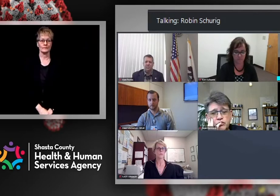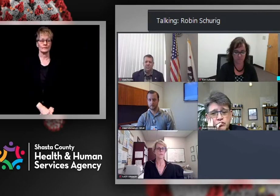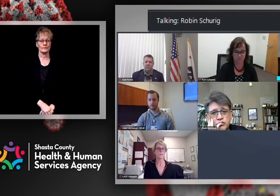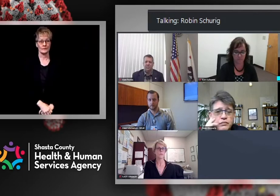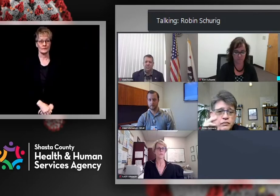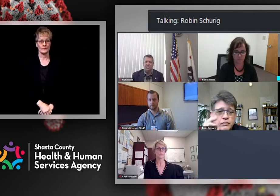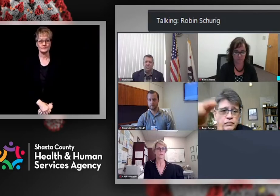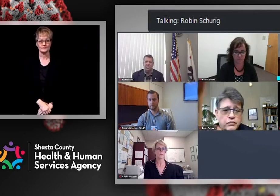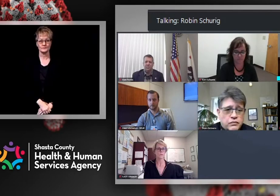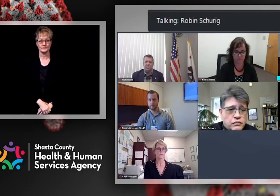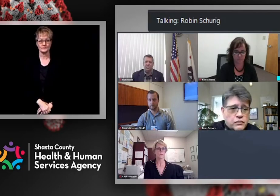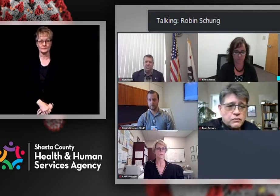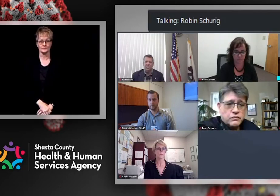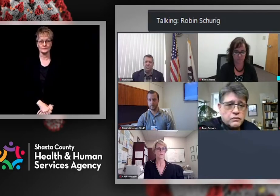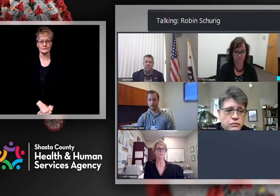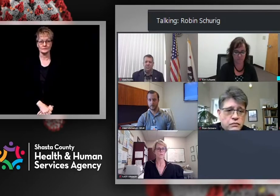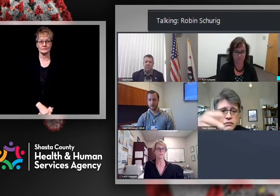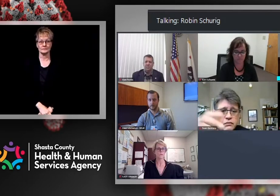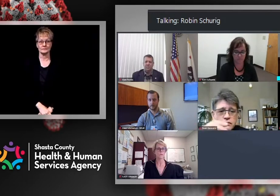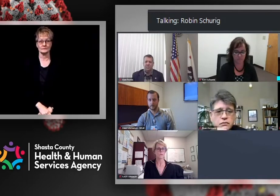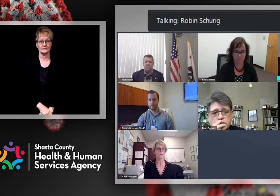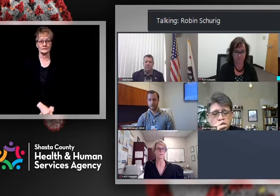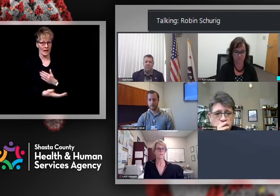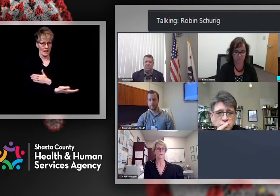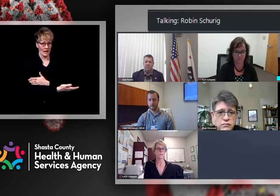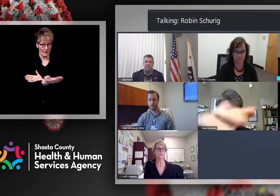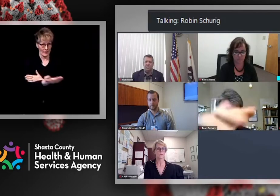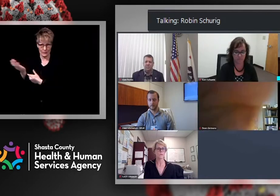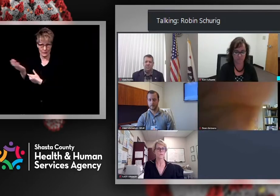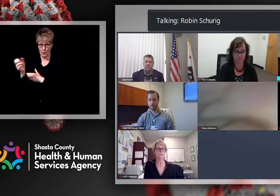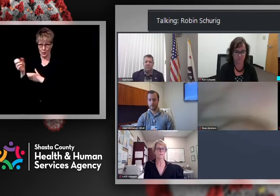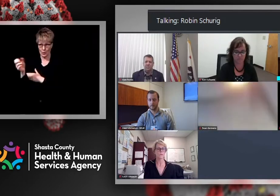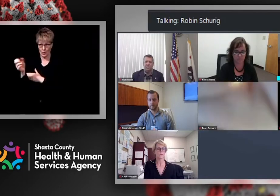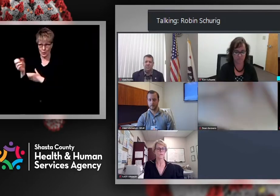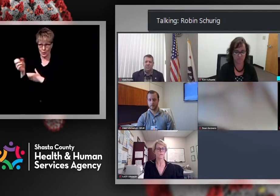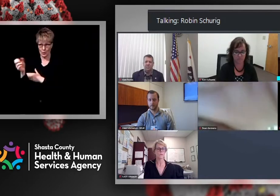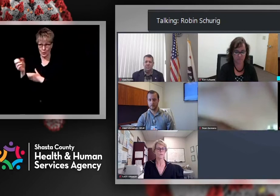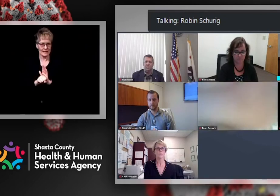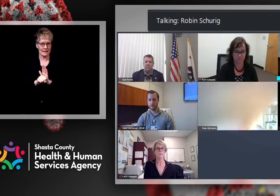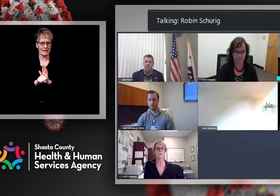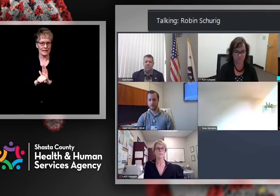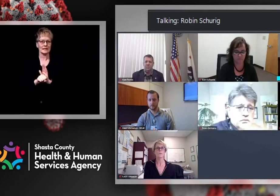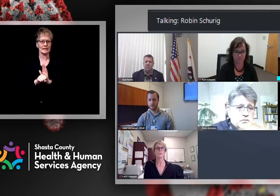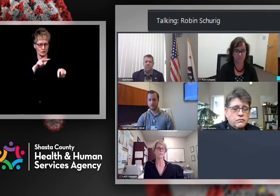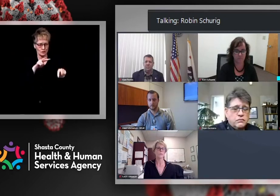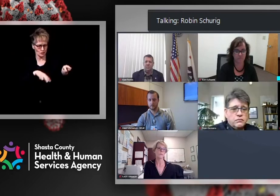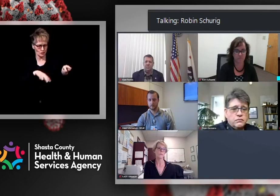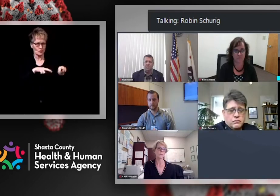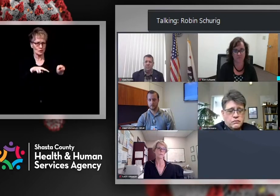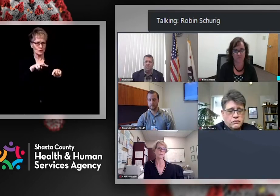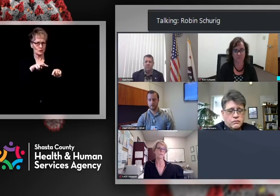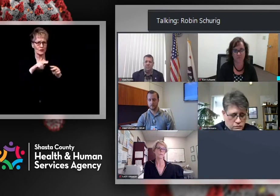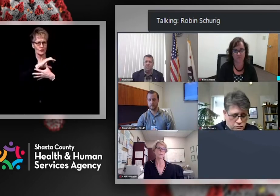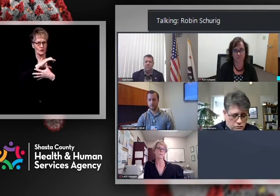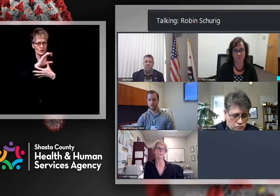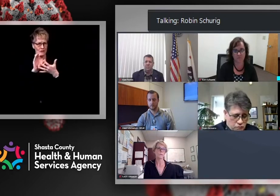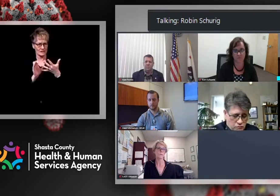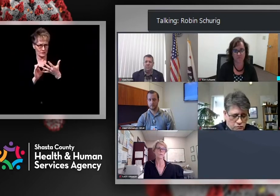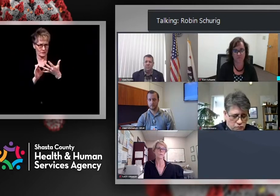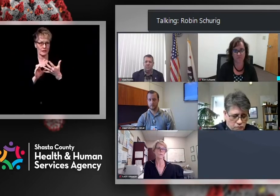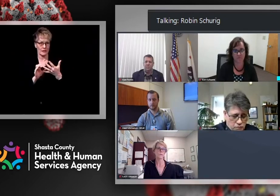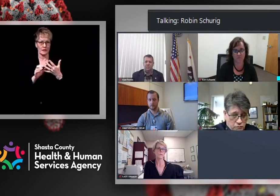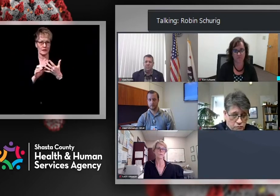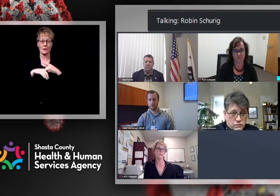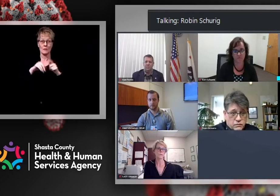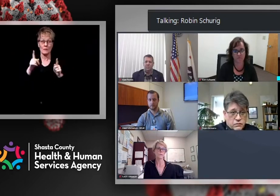They have said that they are taking a look at the criteria both for entering the stay-at-home order and for coming back out of it once you're in it. And